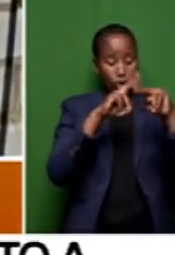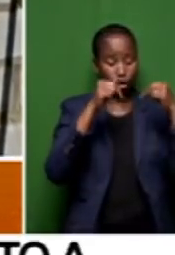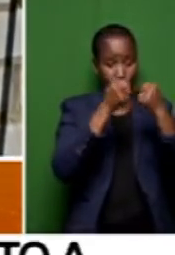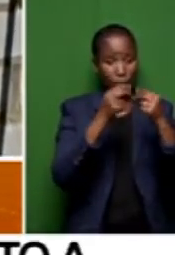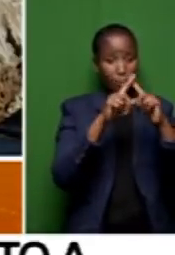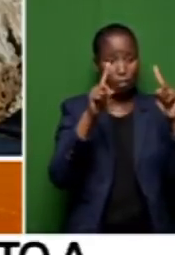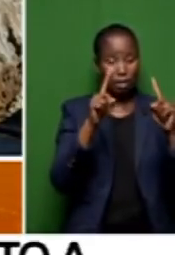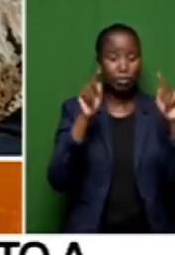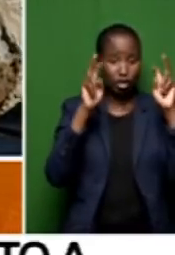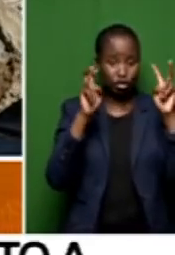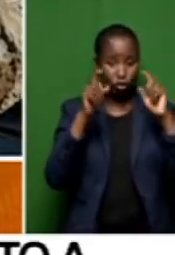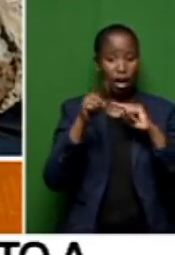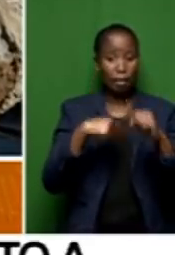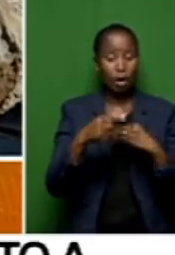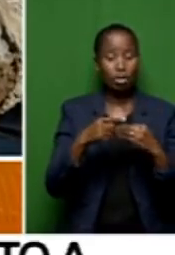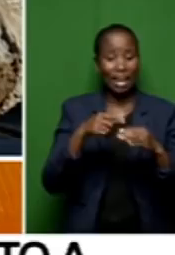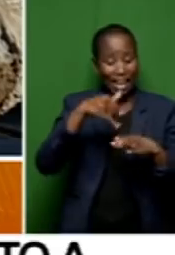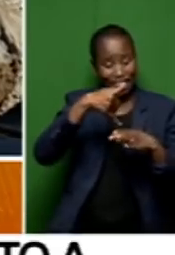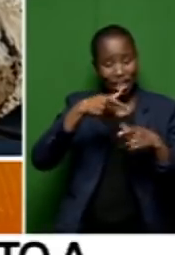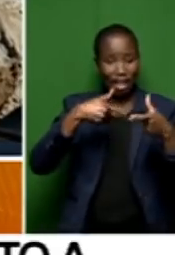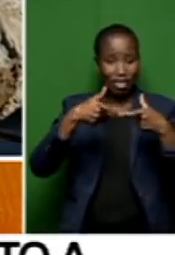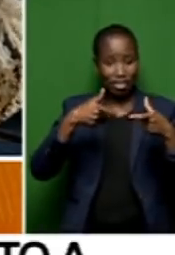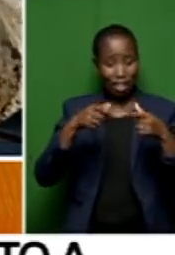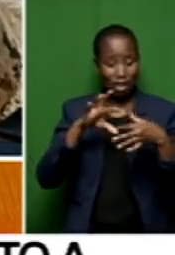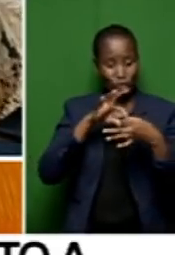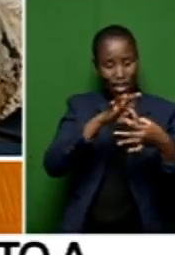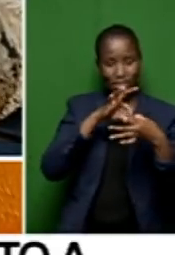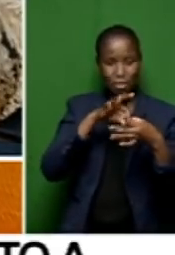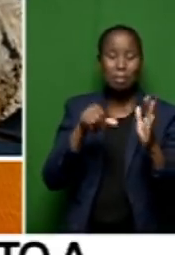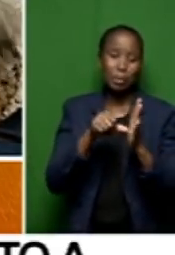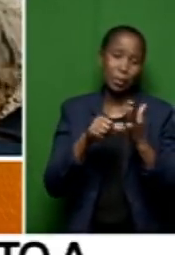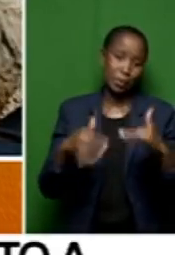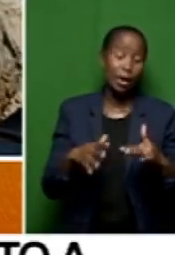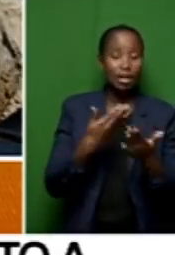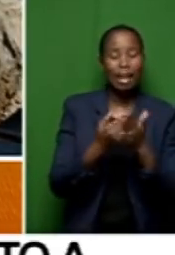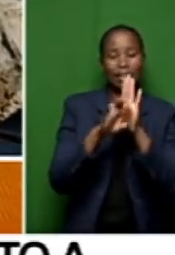intergovernmental relations, it's very, very important. I'll make an example.